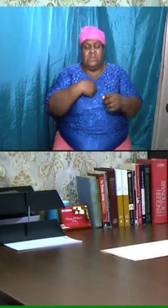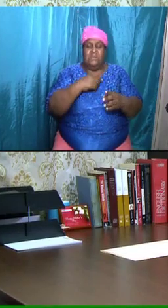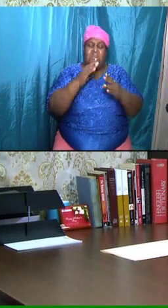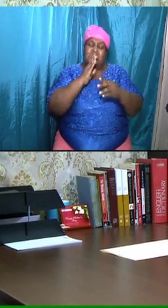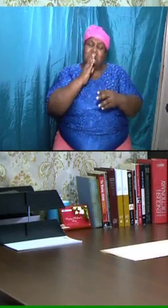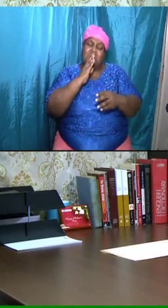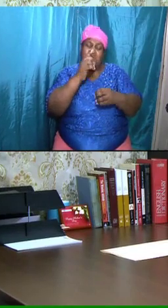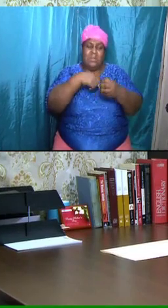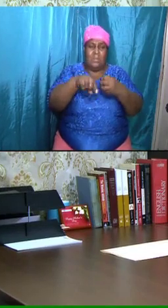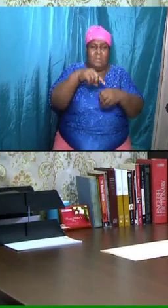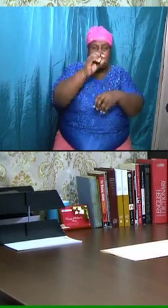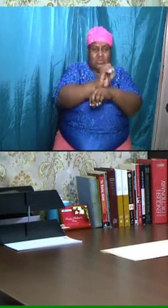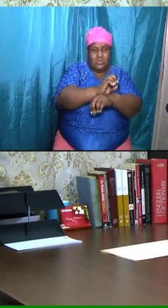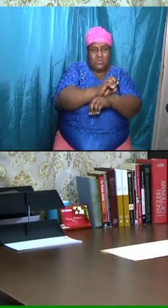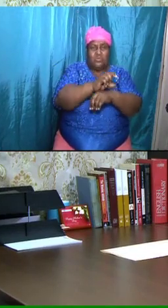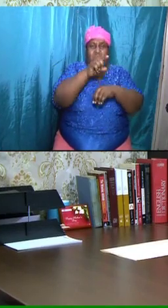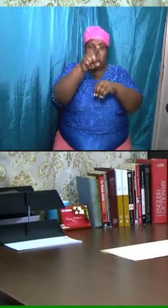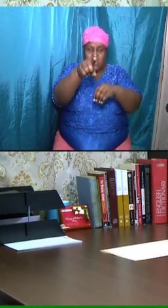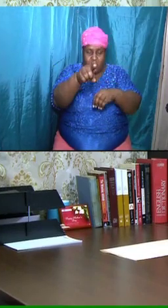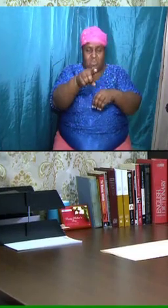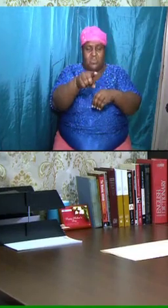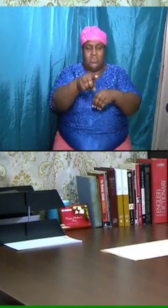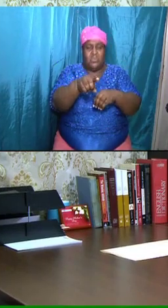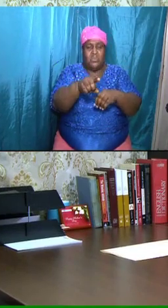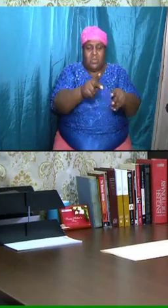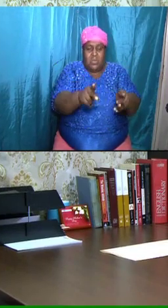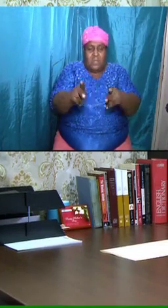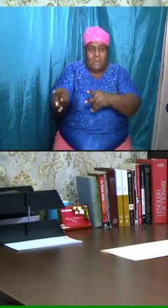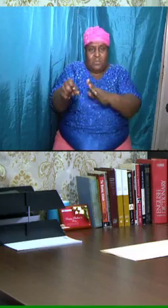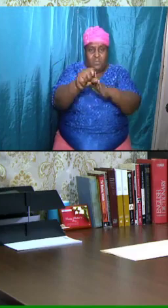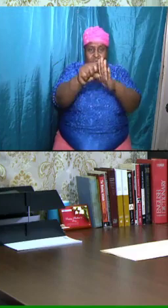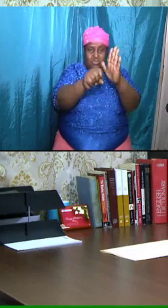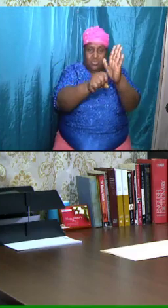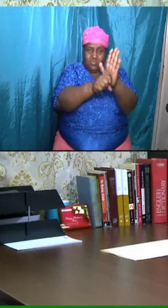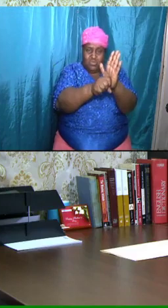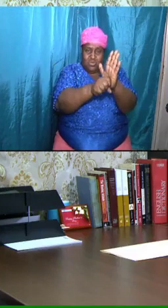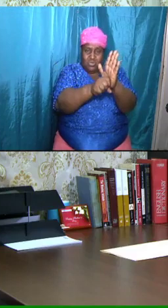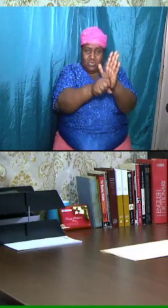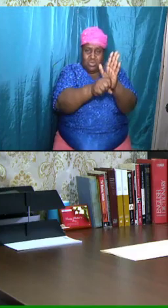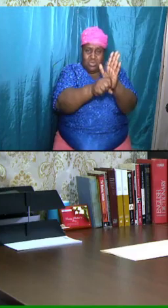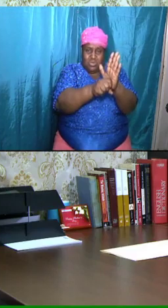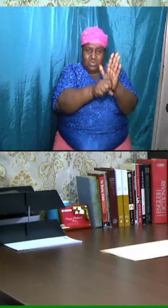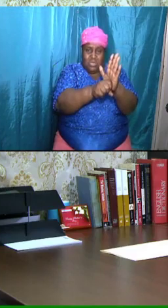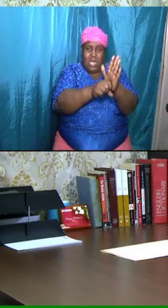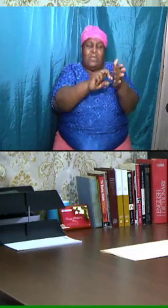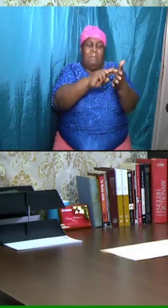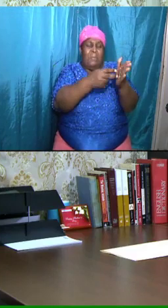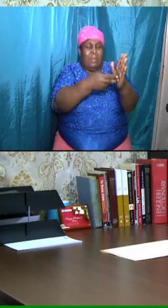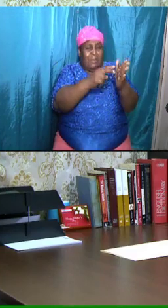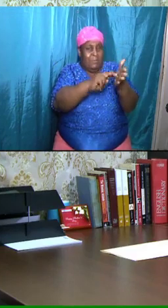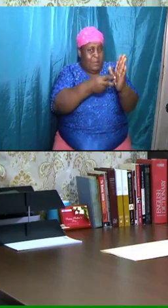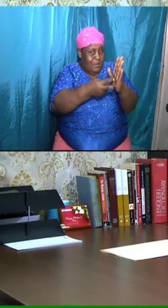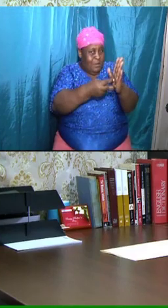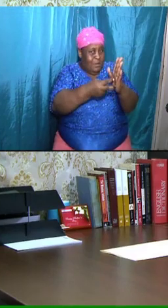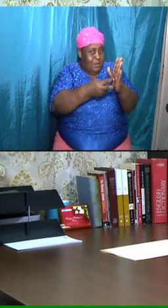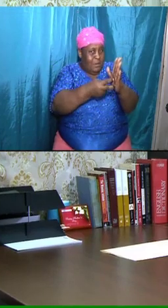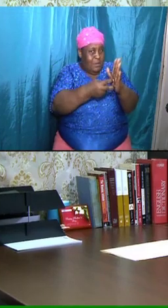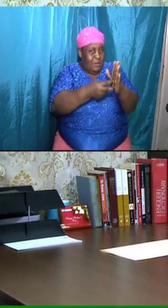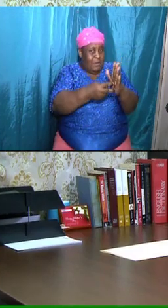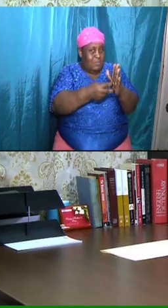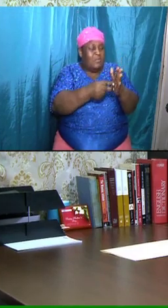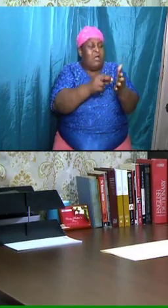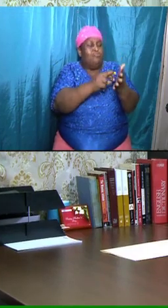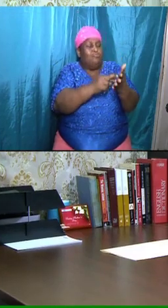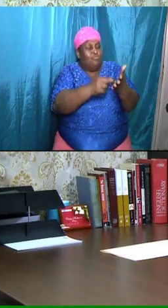and you are going to put the scriptures. I will be not only giving you the scripture references but I will be reading a couple of them. And then we will